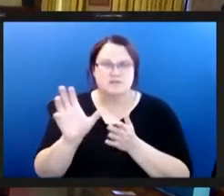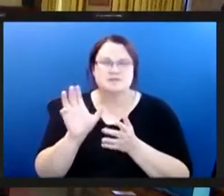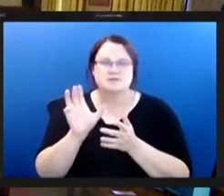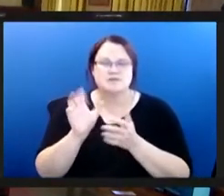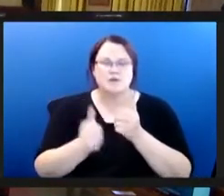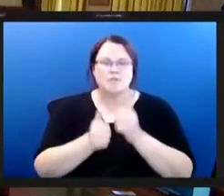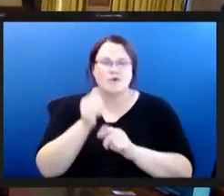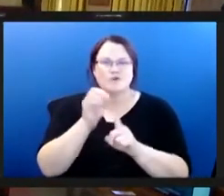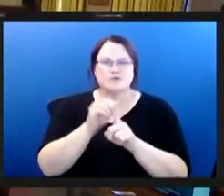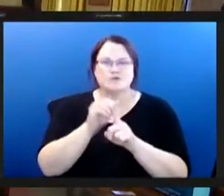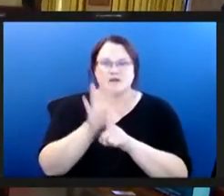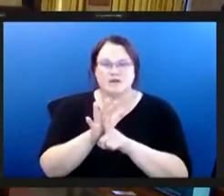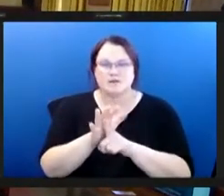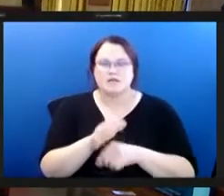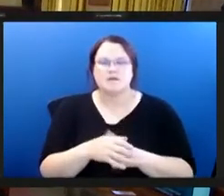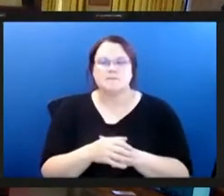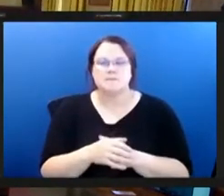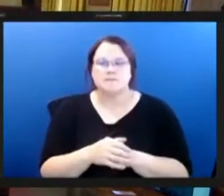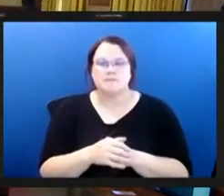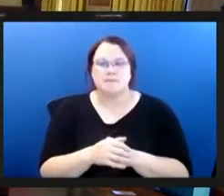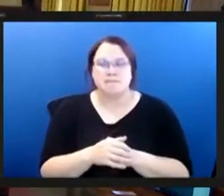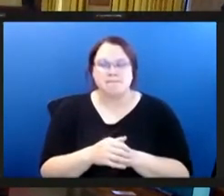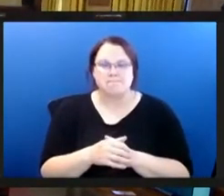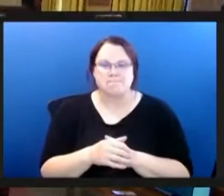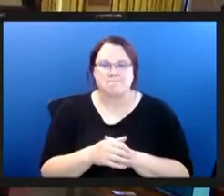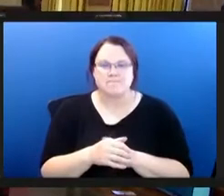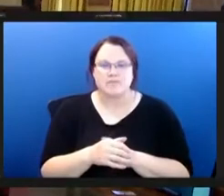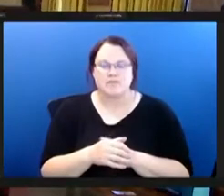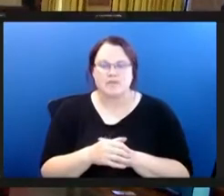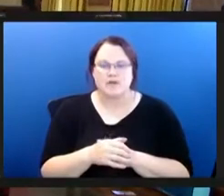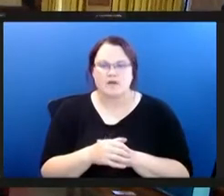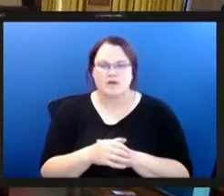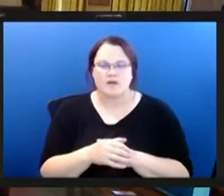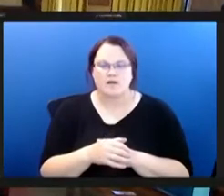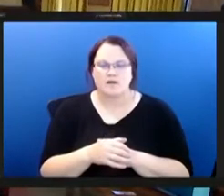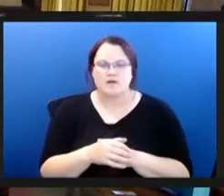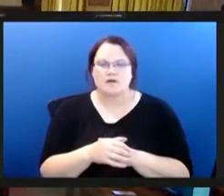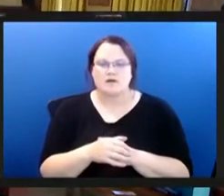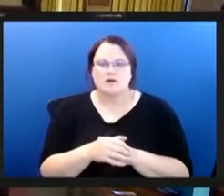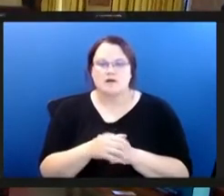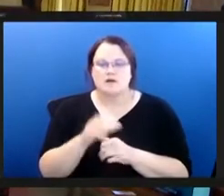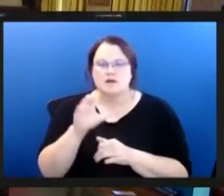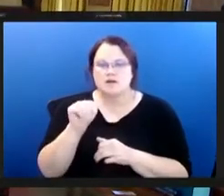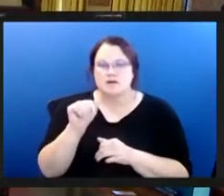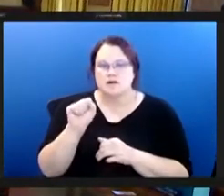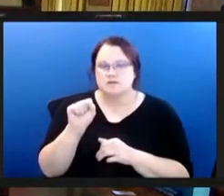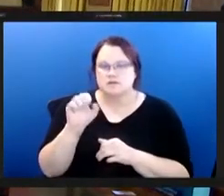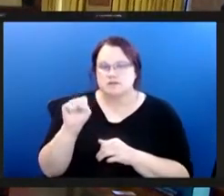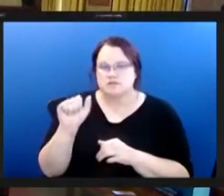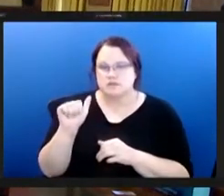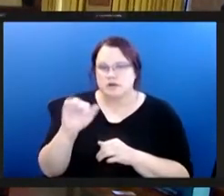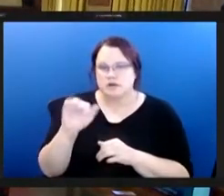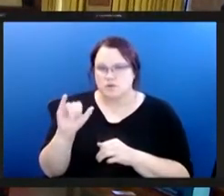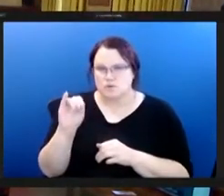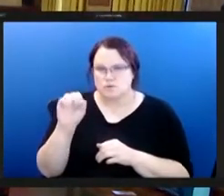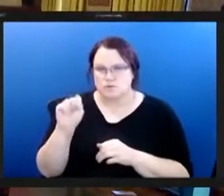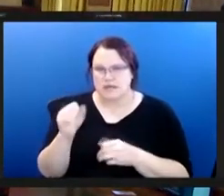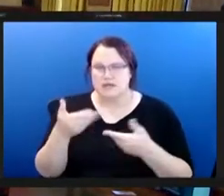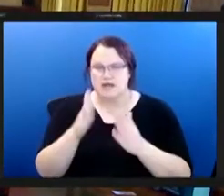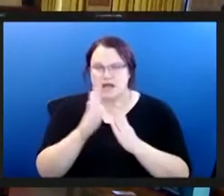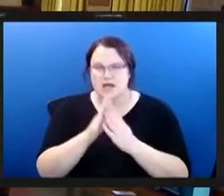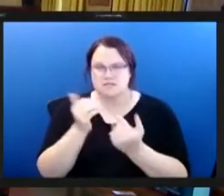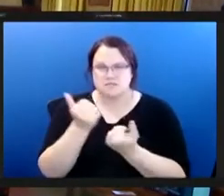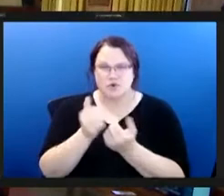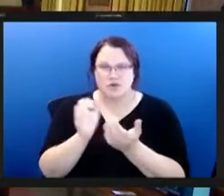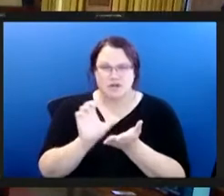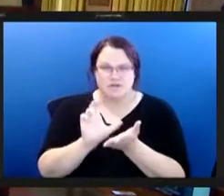by food apartheid like our community community documented that to next population in conclusion in cost of san joseph asks that the city council support and invest in